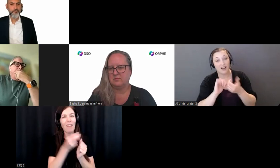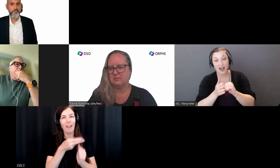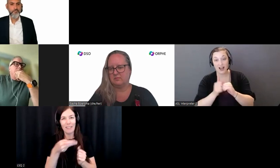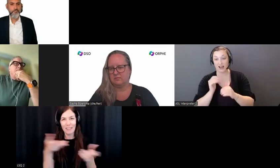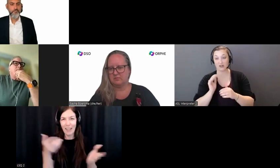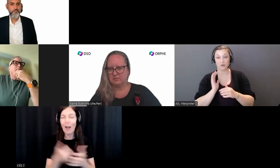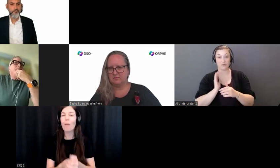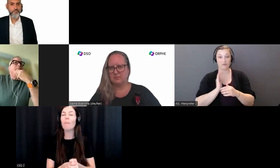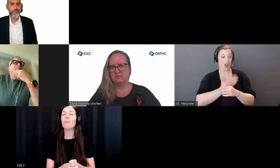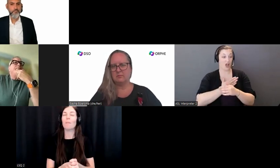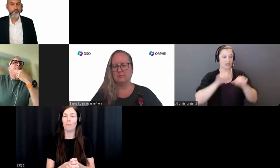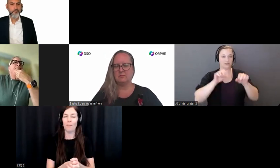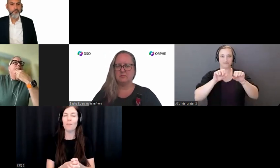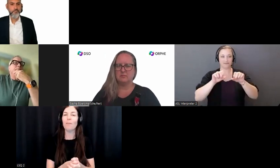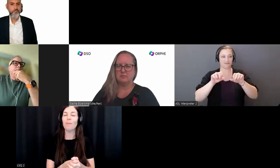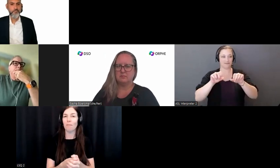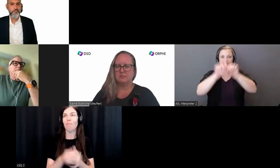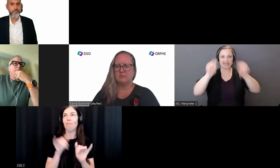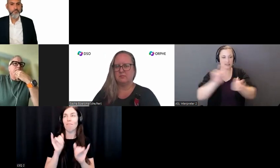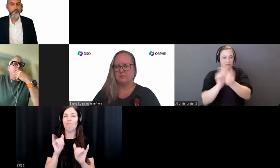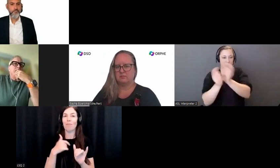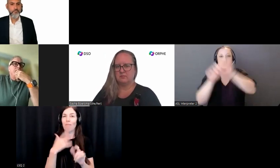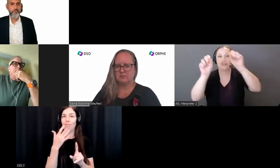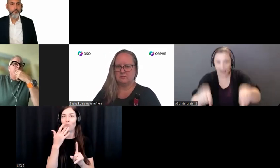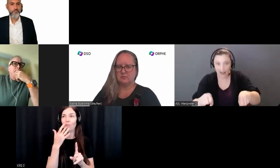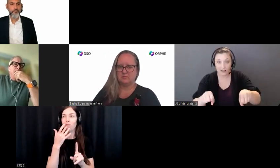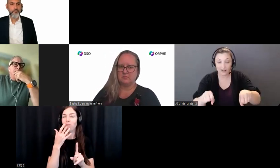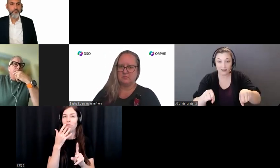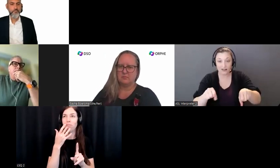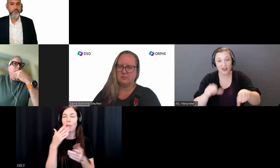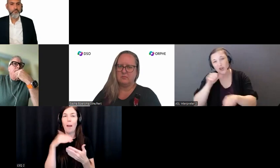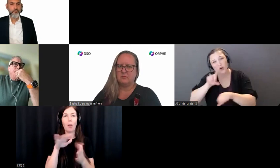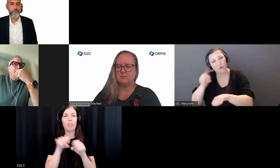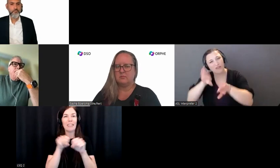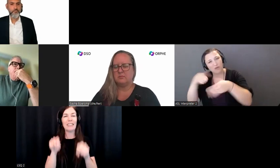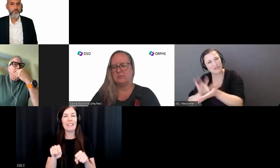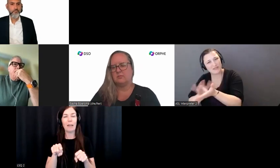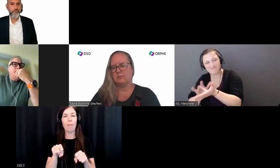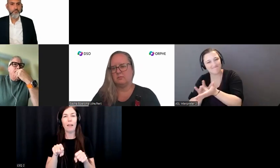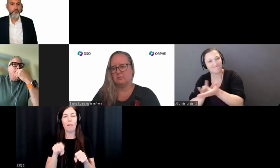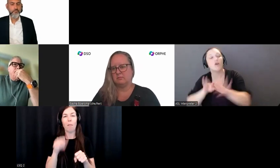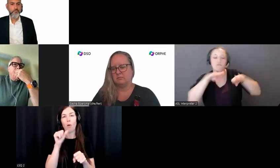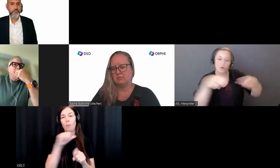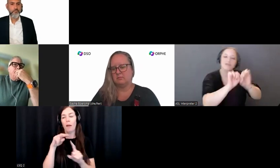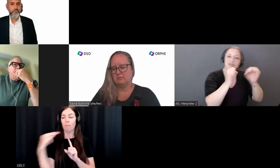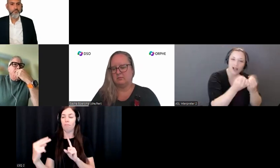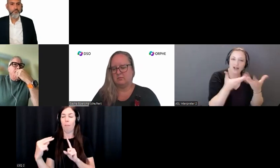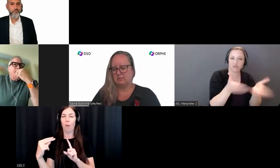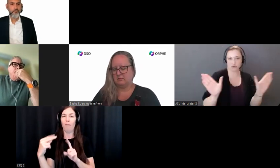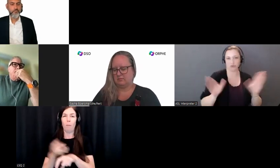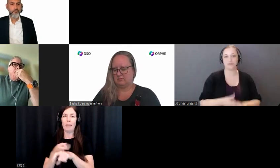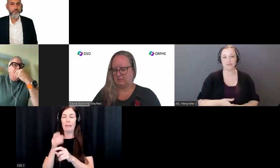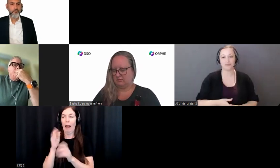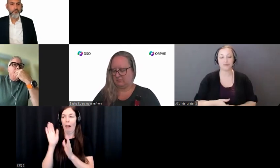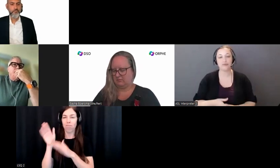point of view. rather than an individual medical one. so that has guided my choice of career,